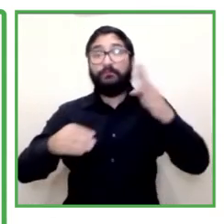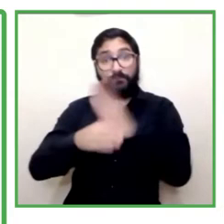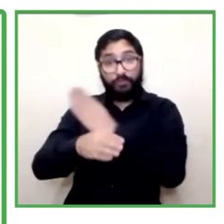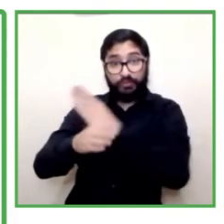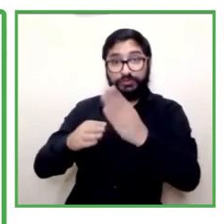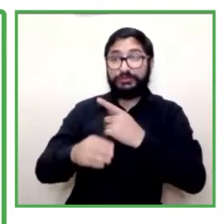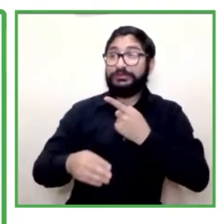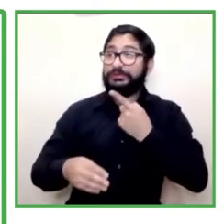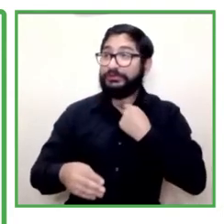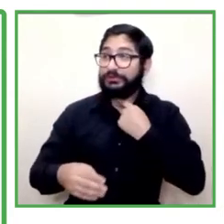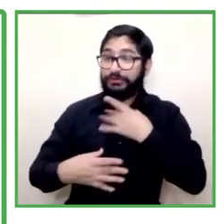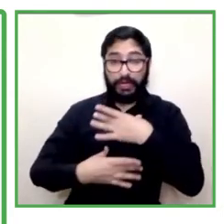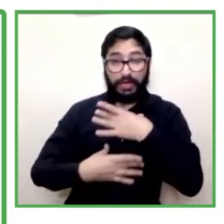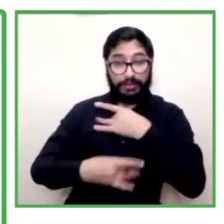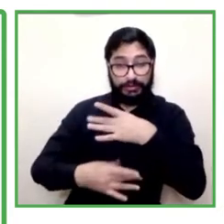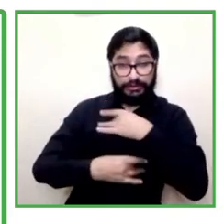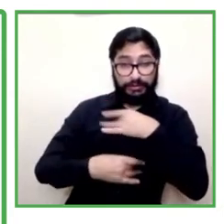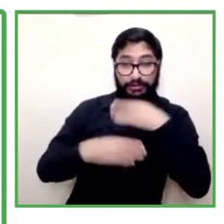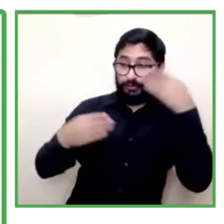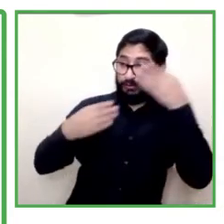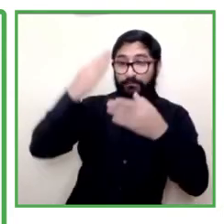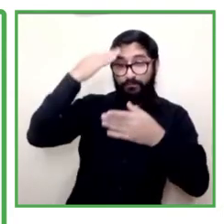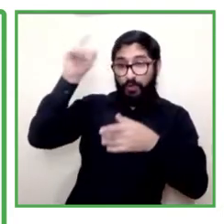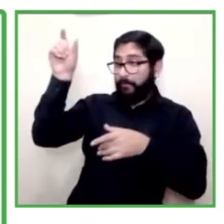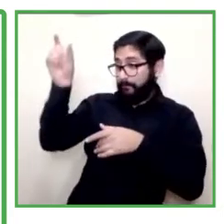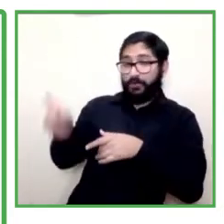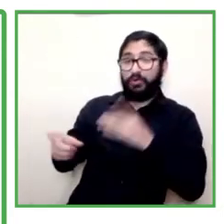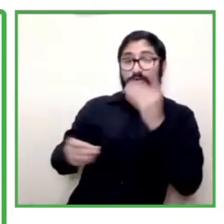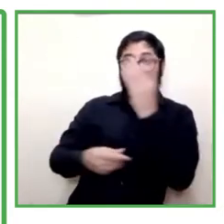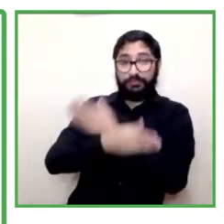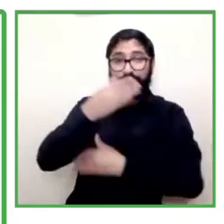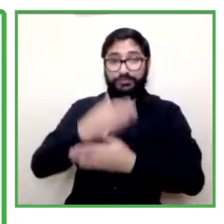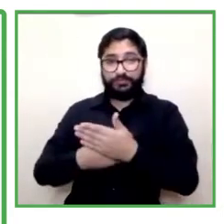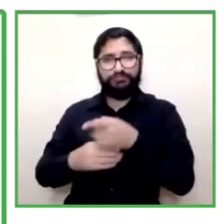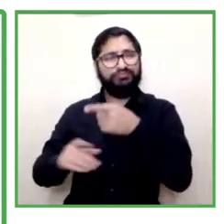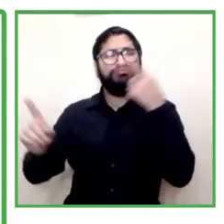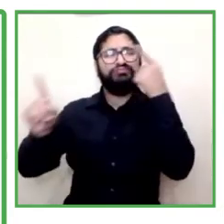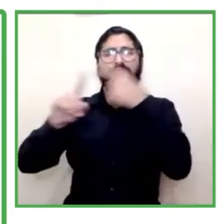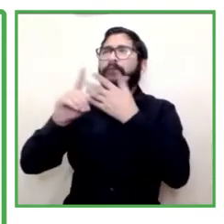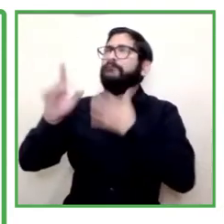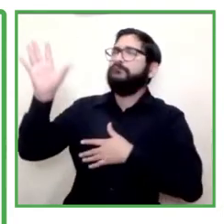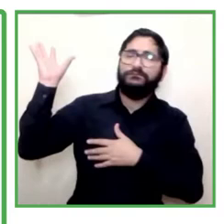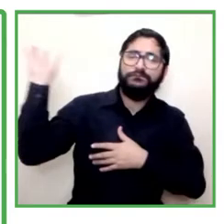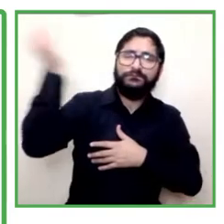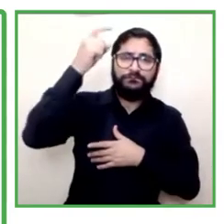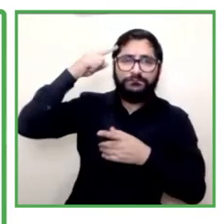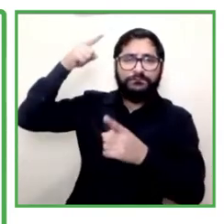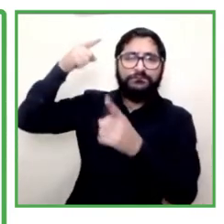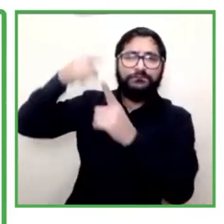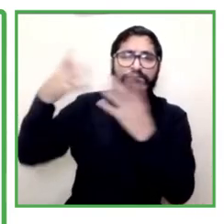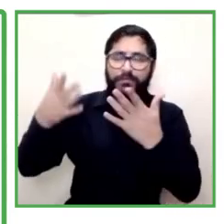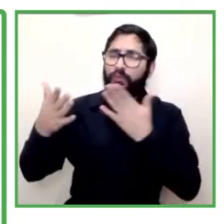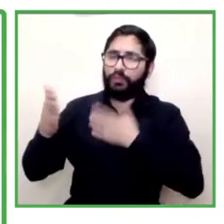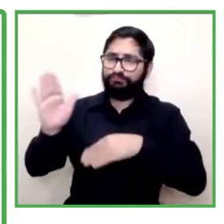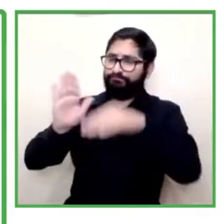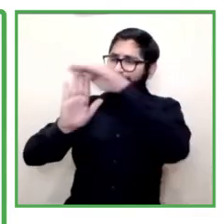world and in this process of linking what are the impacts and what have been the challenges opportunities